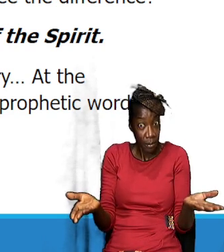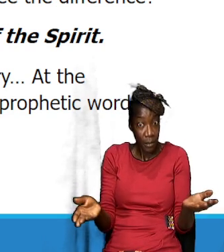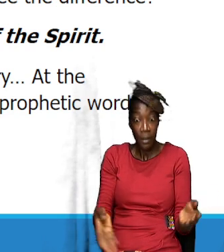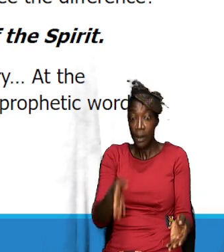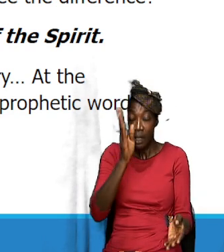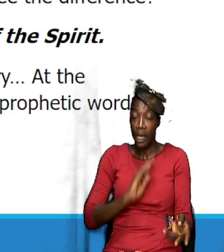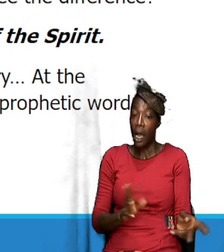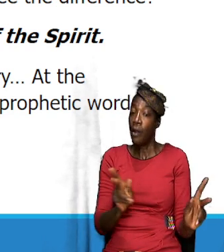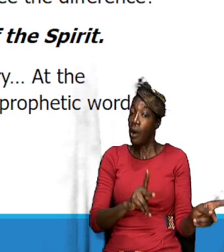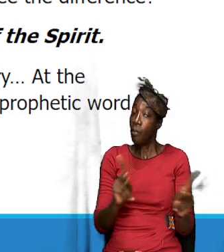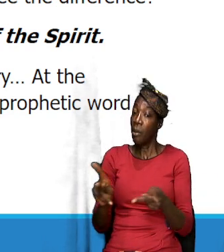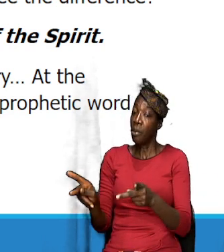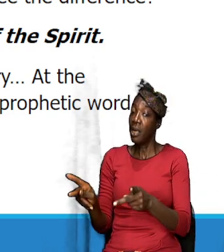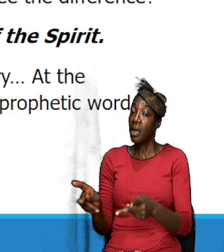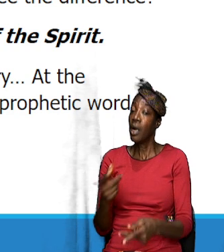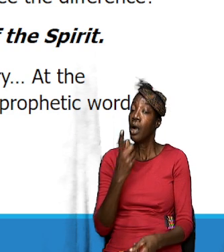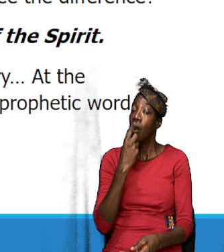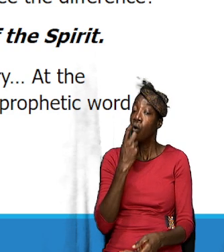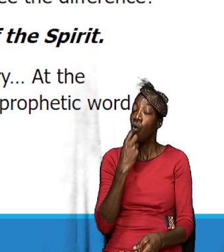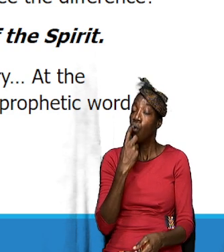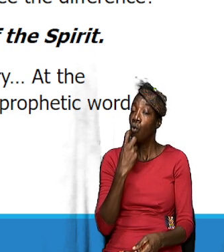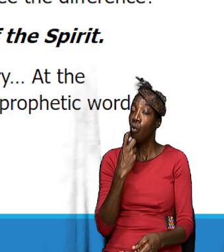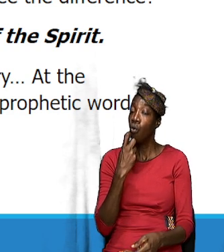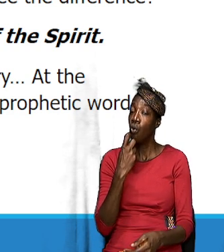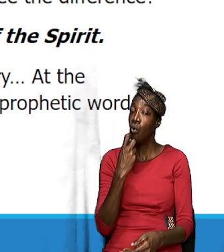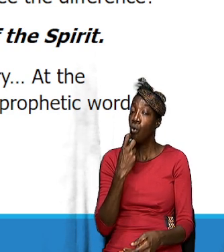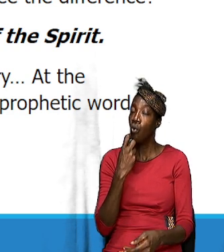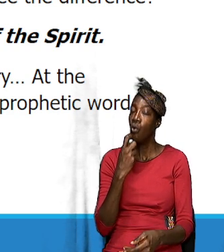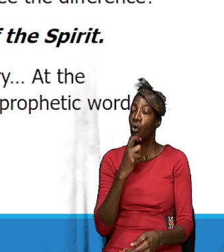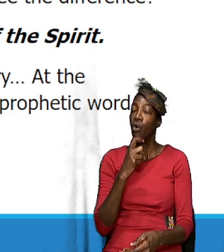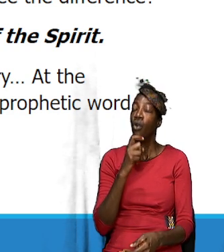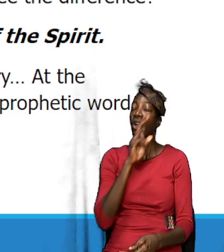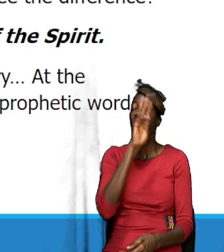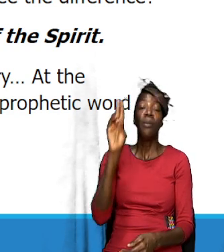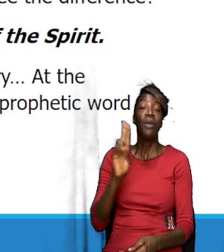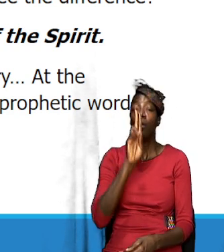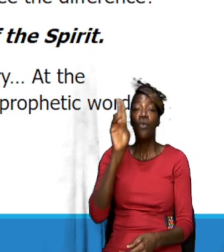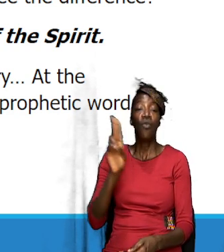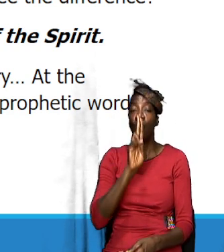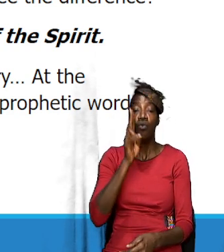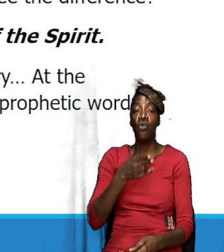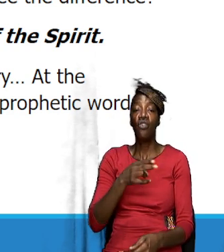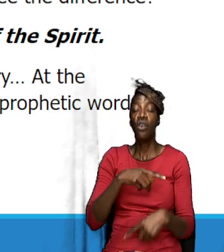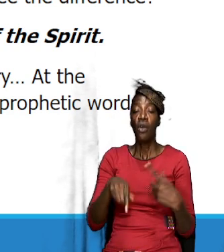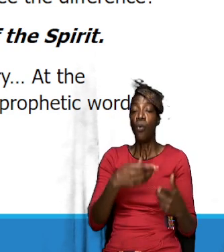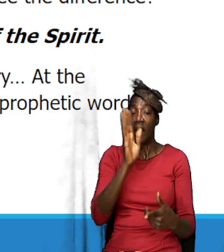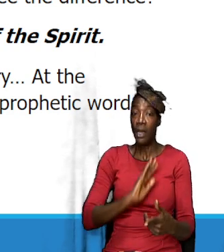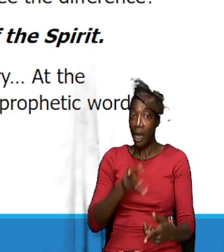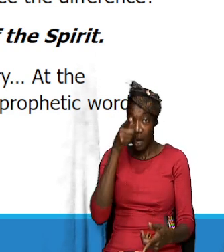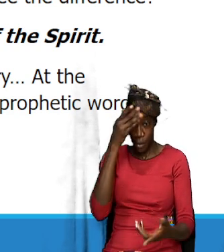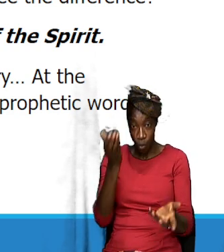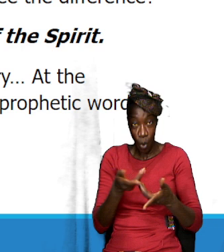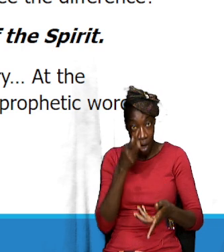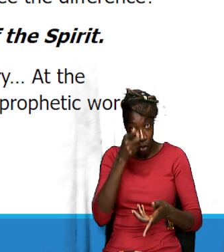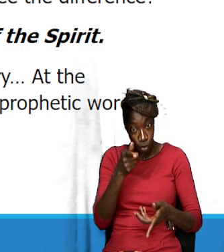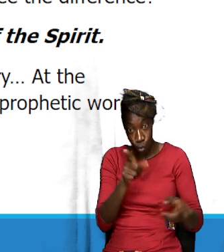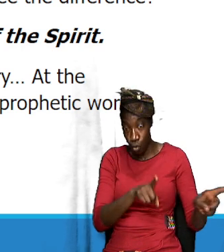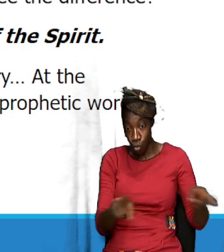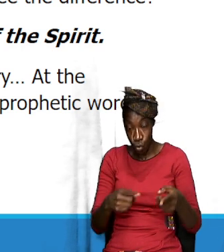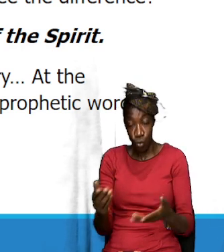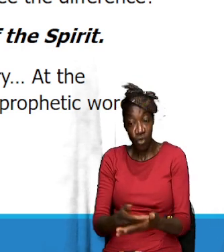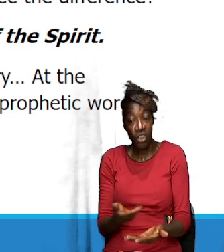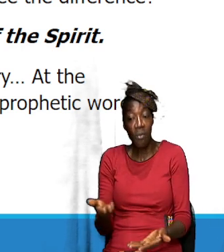those who he is going to use. And when God wants you to do a certain thing